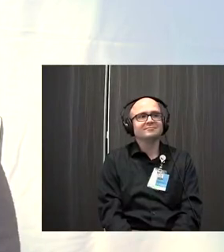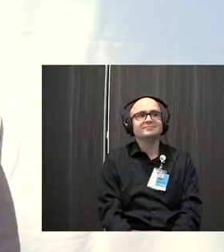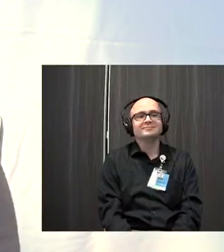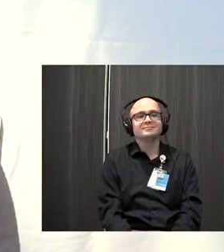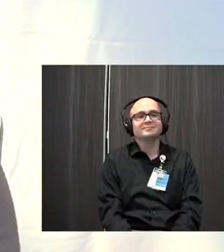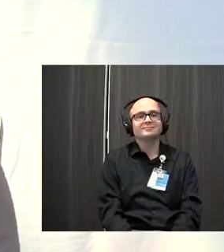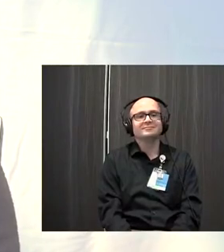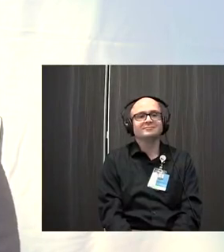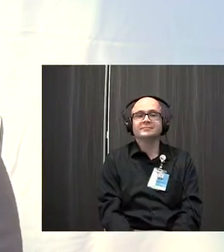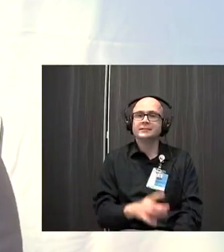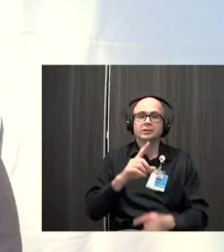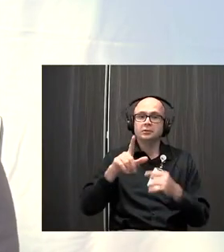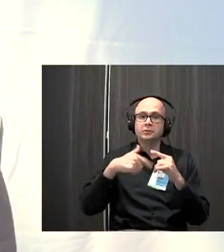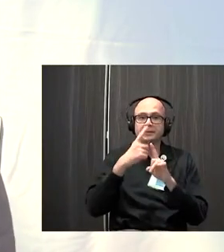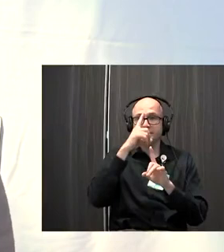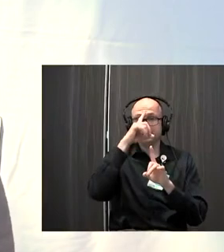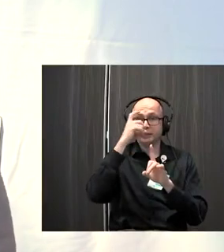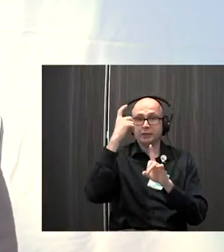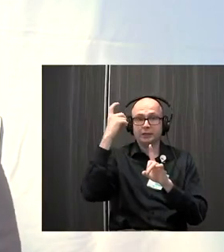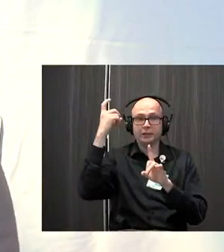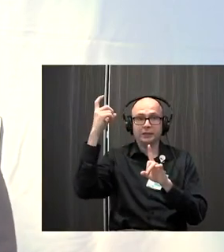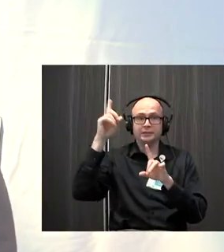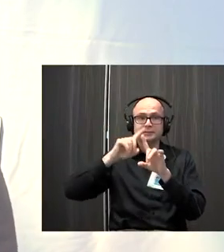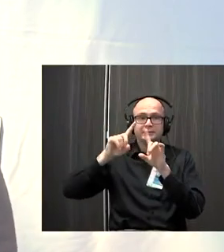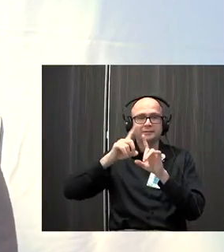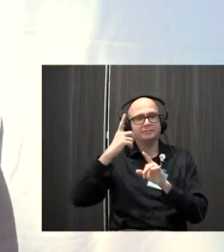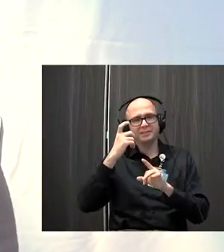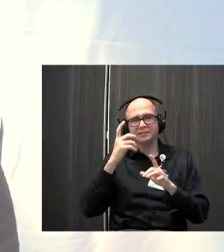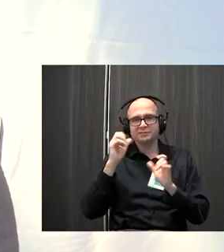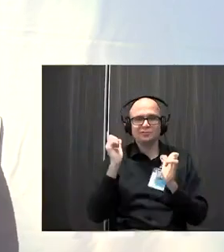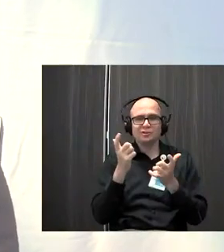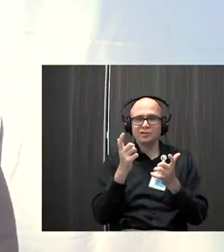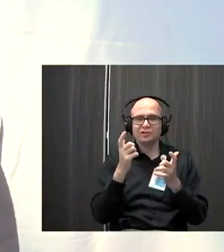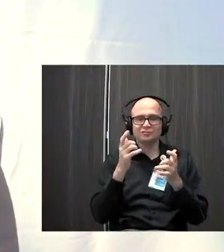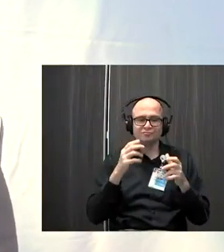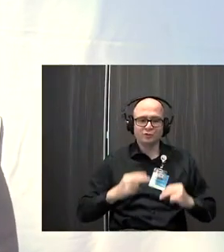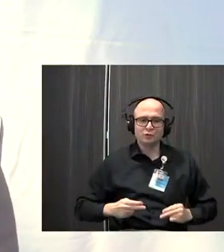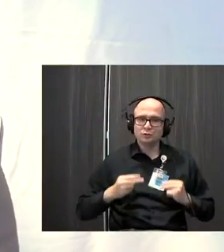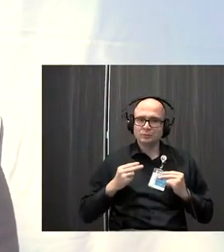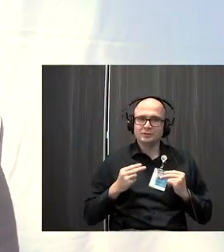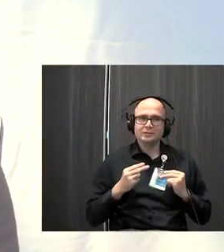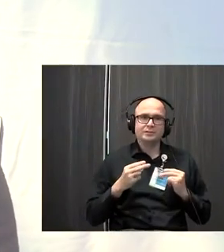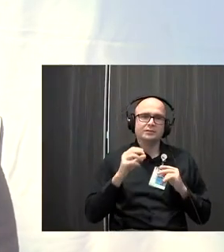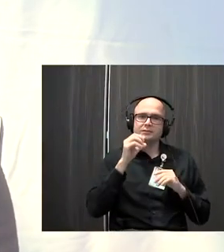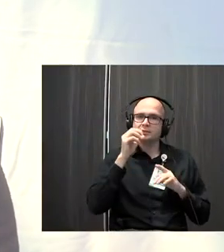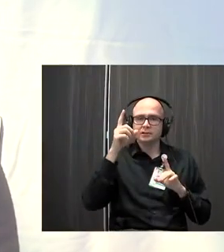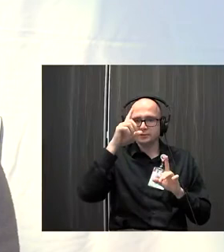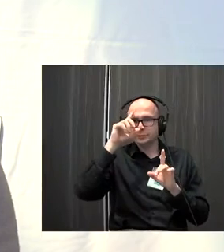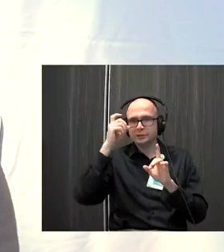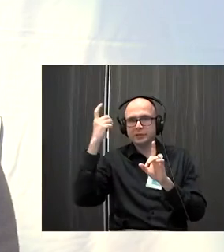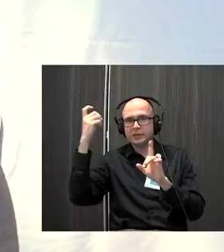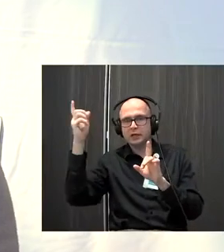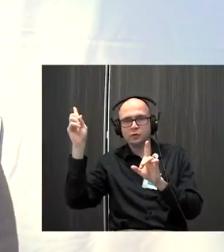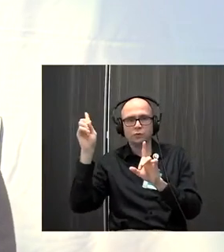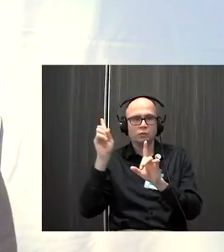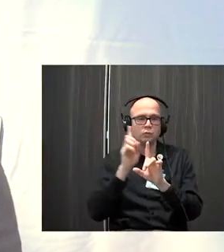And when your mind wanders, which it will because we're all human, just gently and with no judgment, bring yourself back